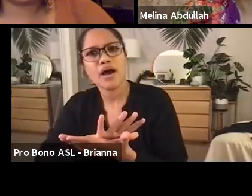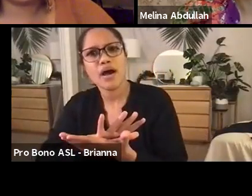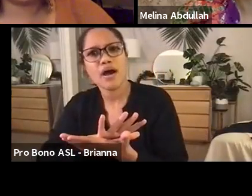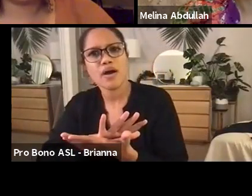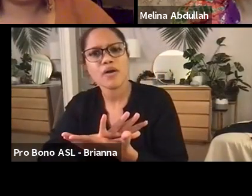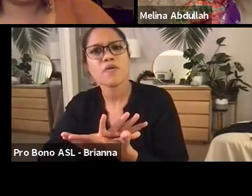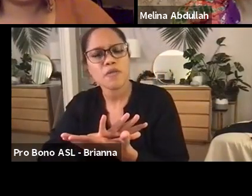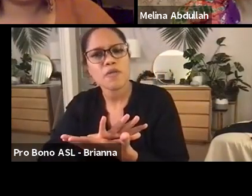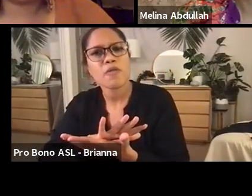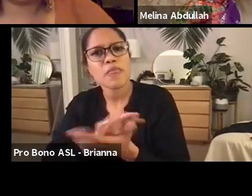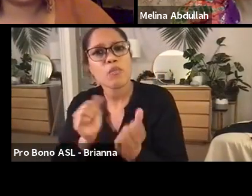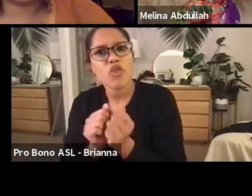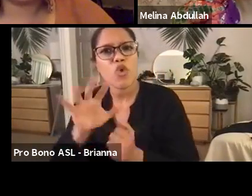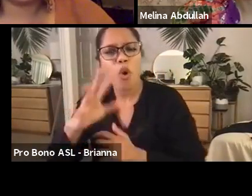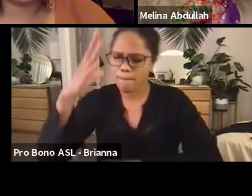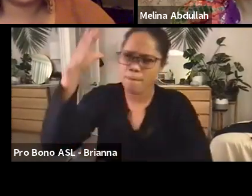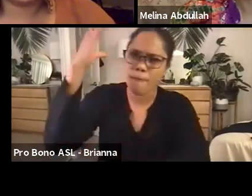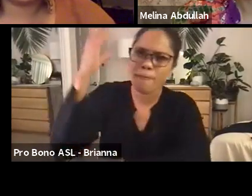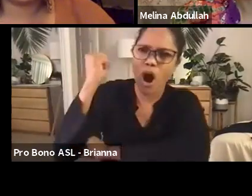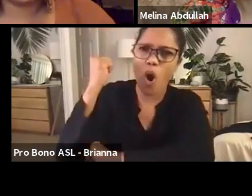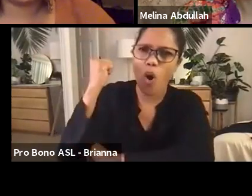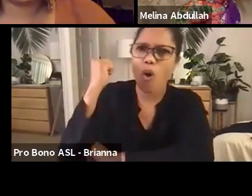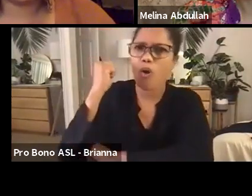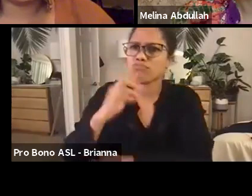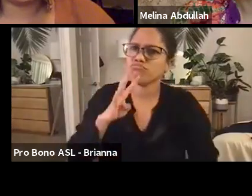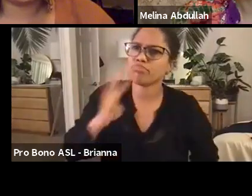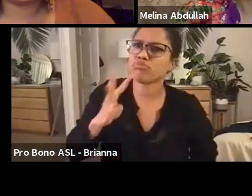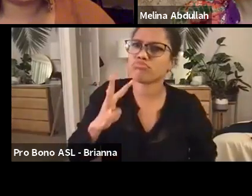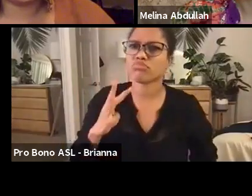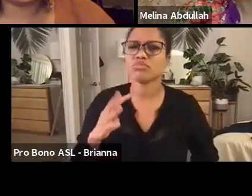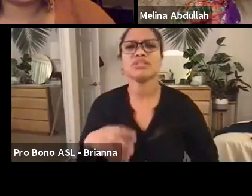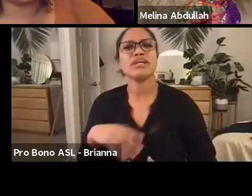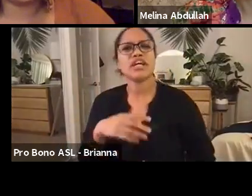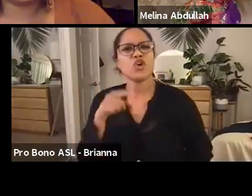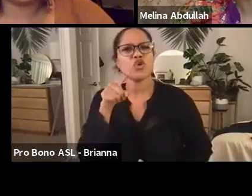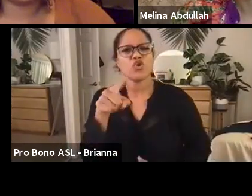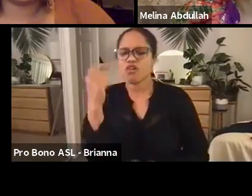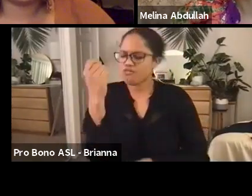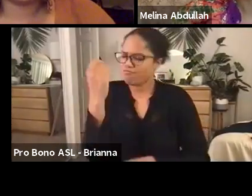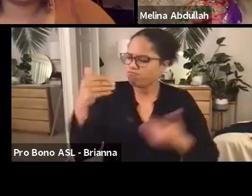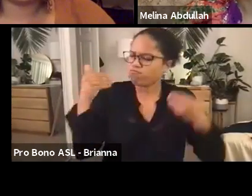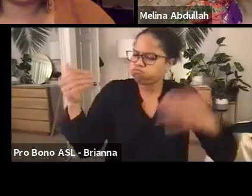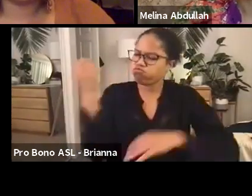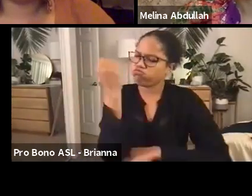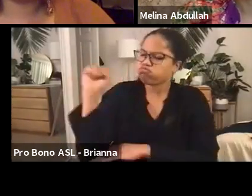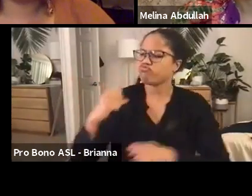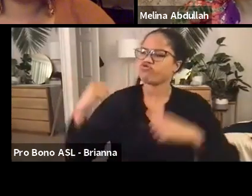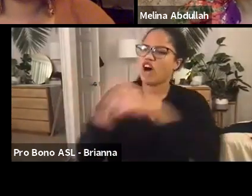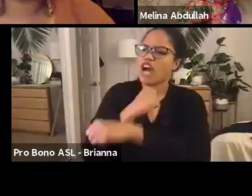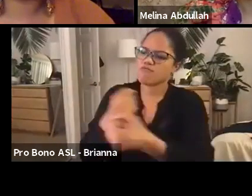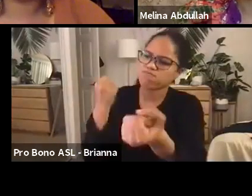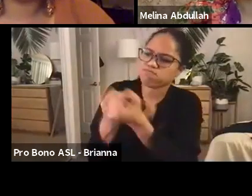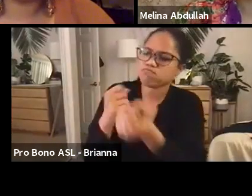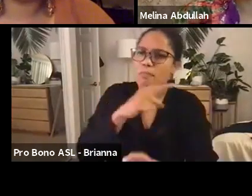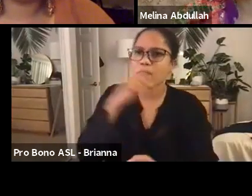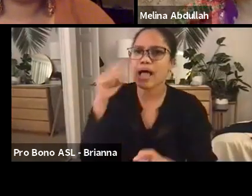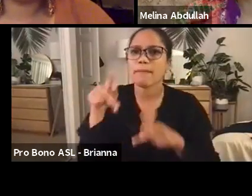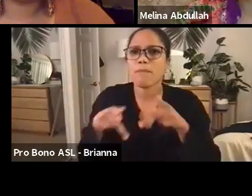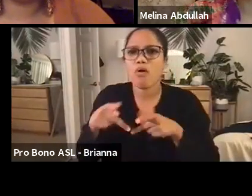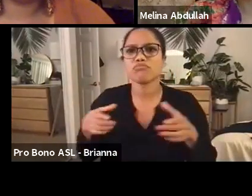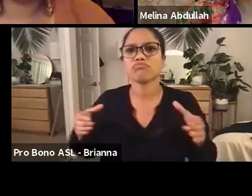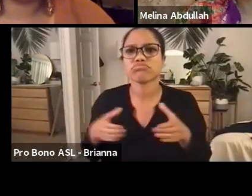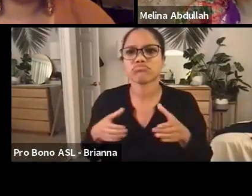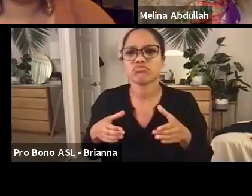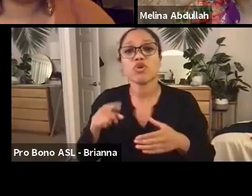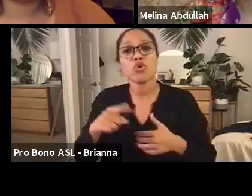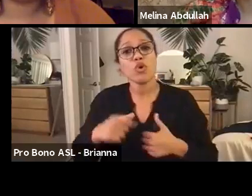bold stance and just being unapologetic and deliberate about fighting for black people. And, um, when, when we live